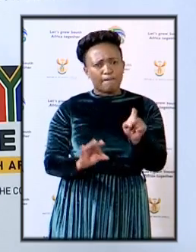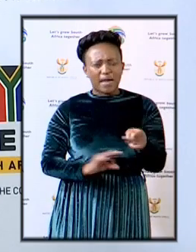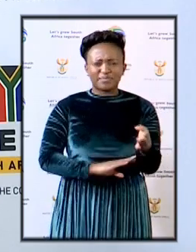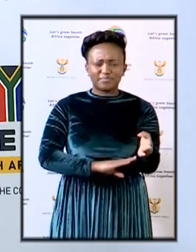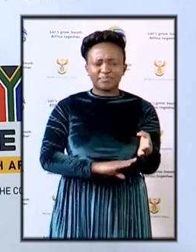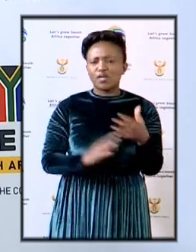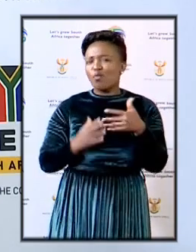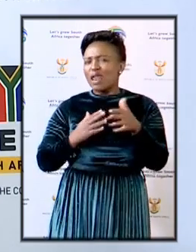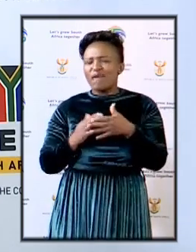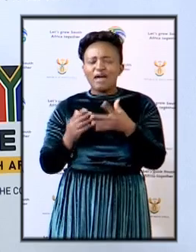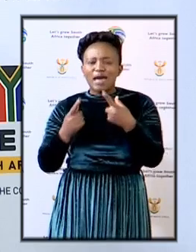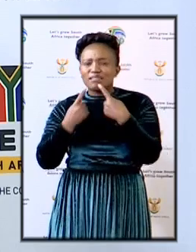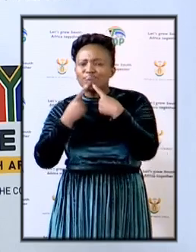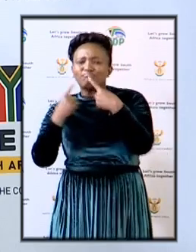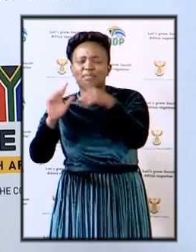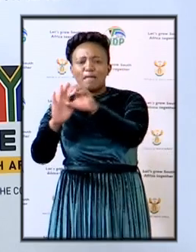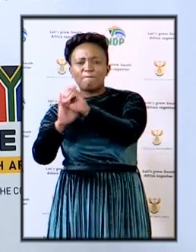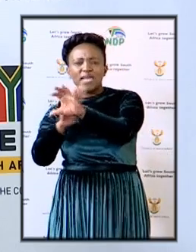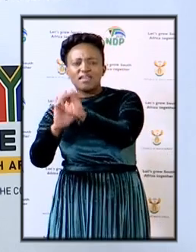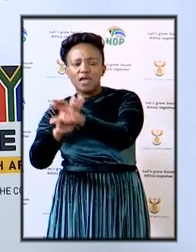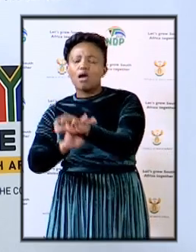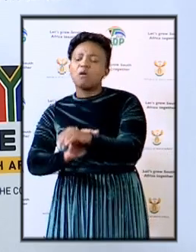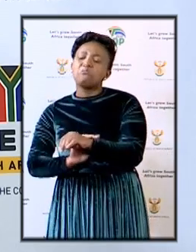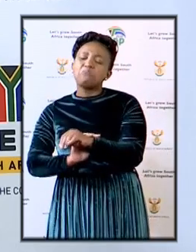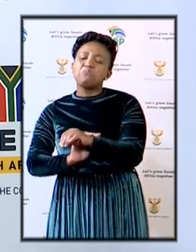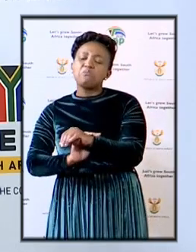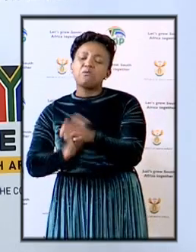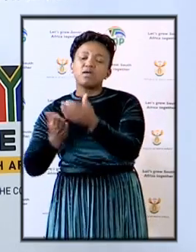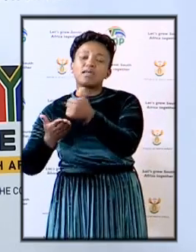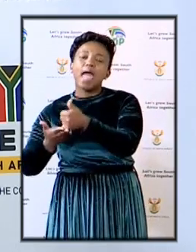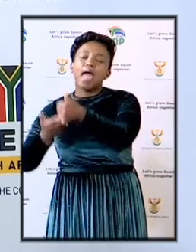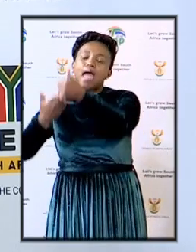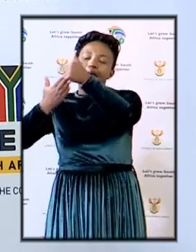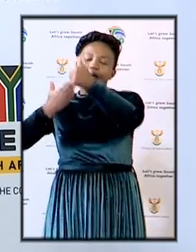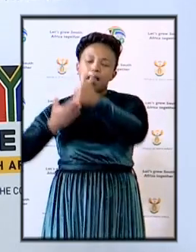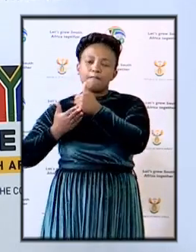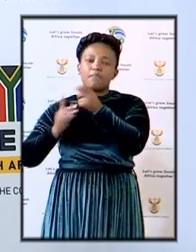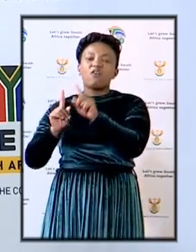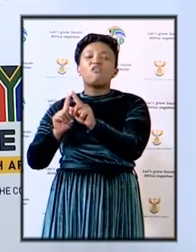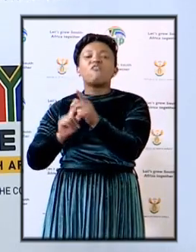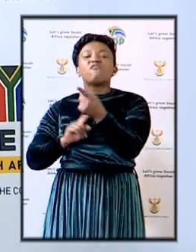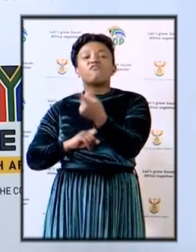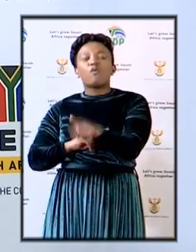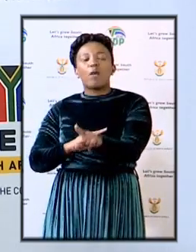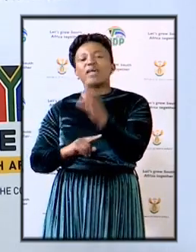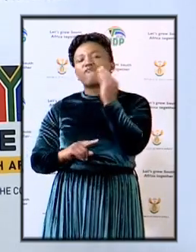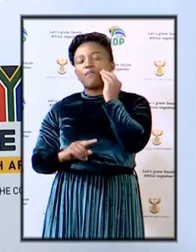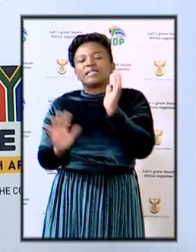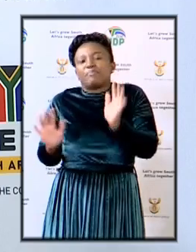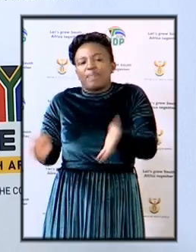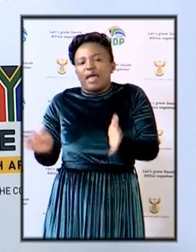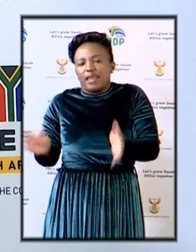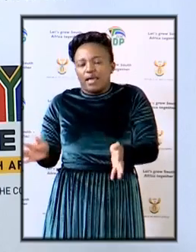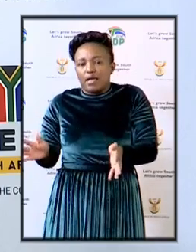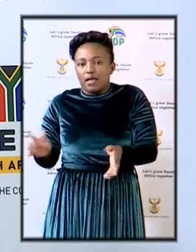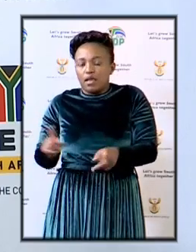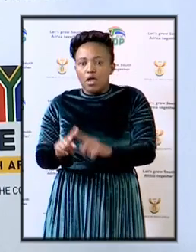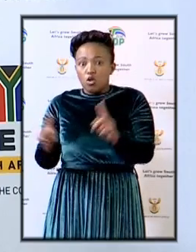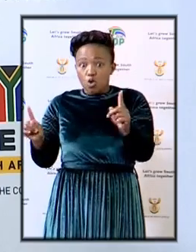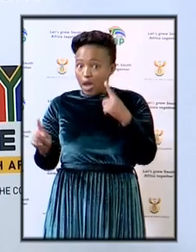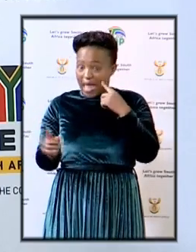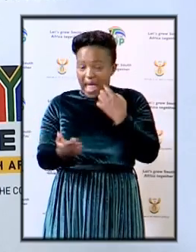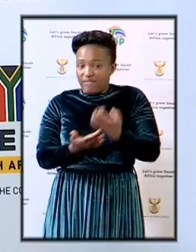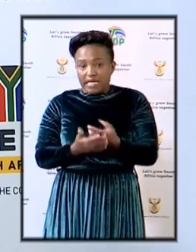is been said in the media it assists us as an information to follow but we are not